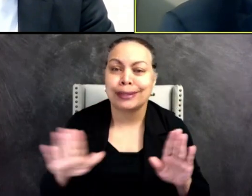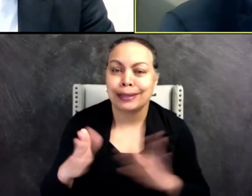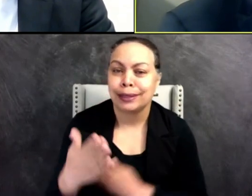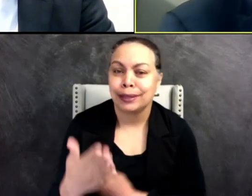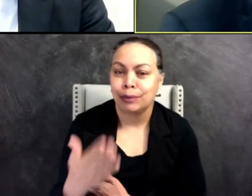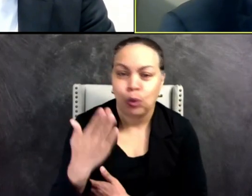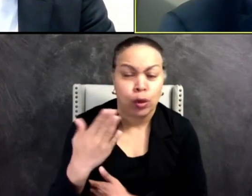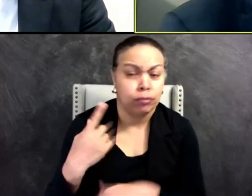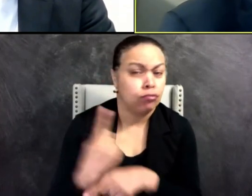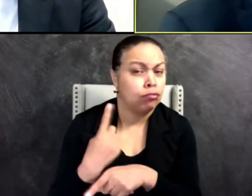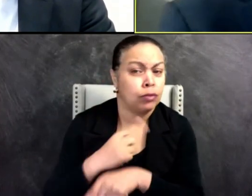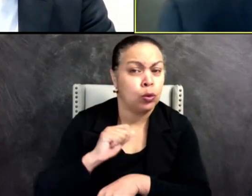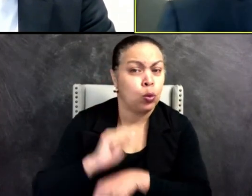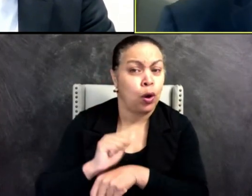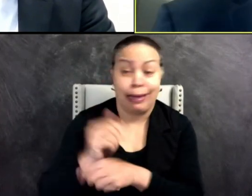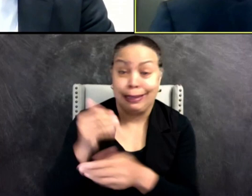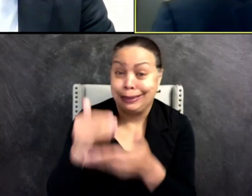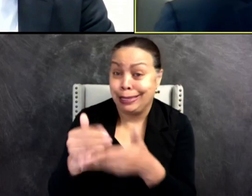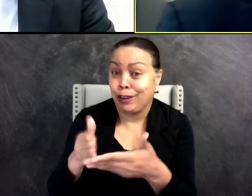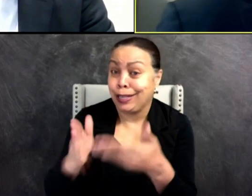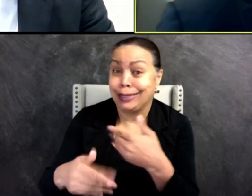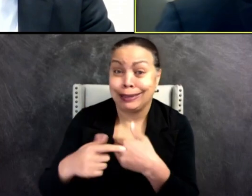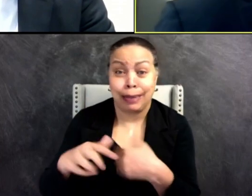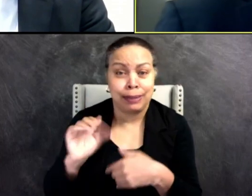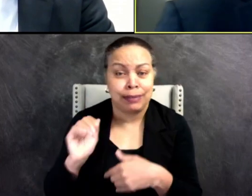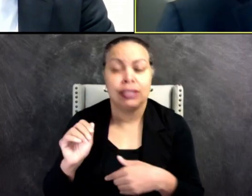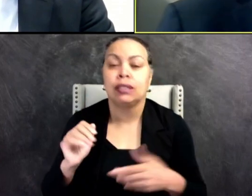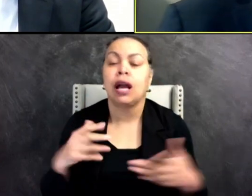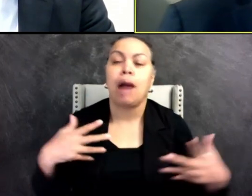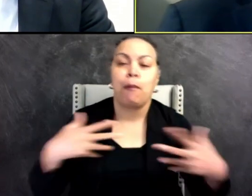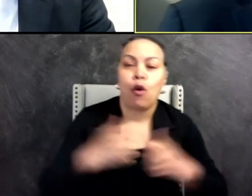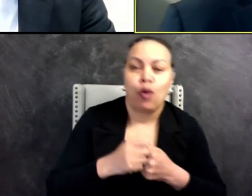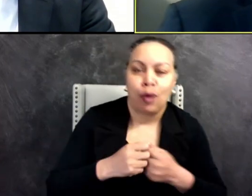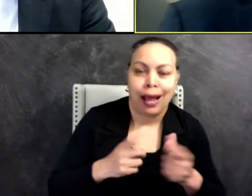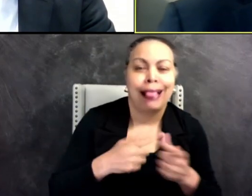At the end of his shift, it was a disturbance after a motor vehicle crash.